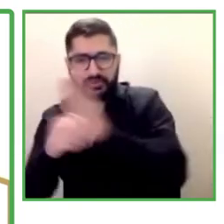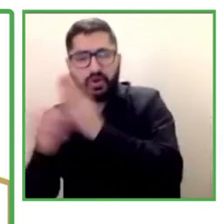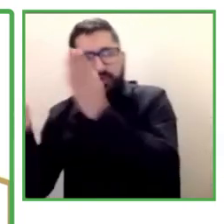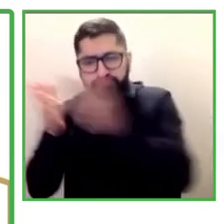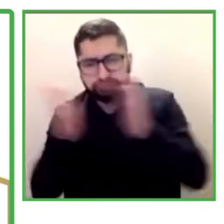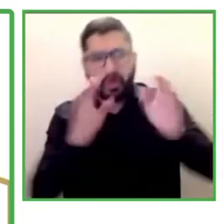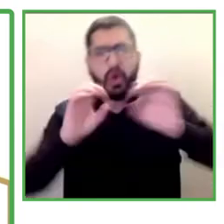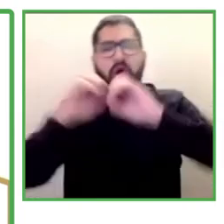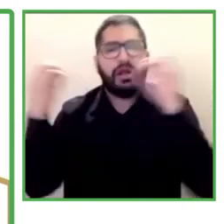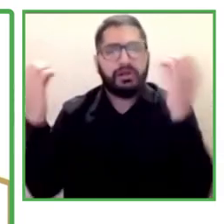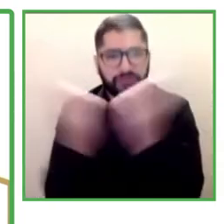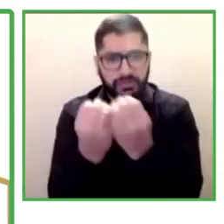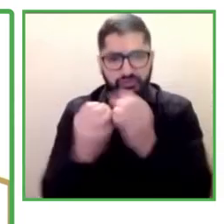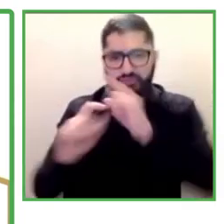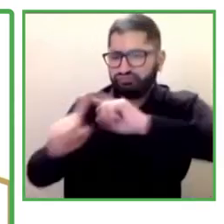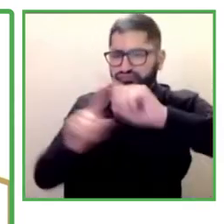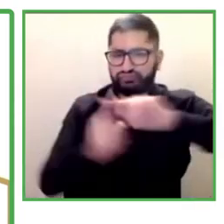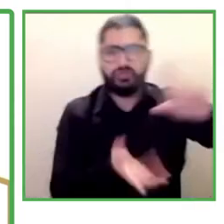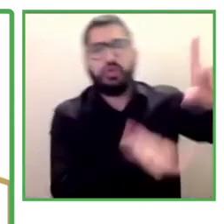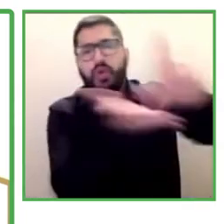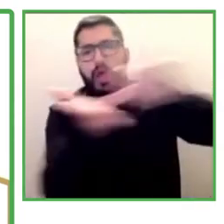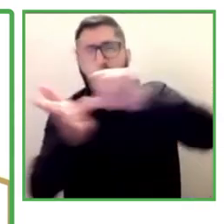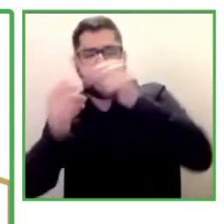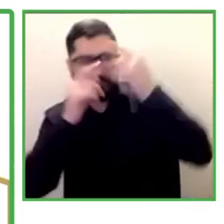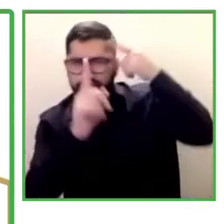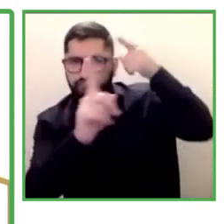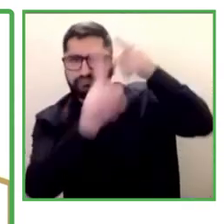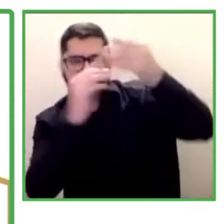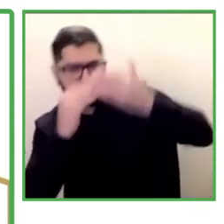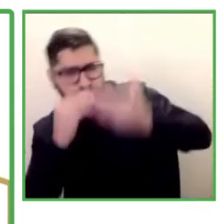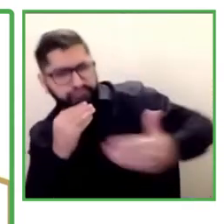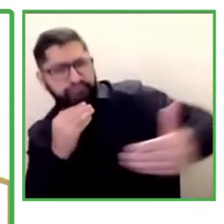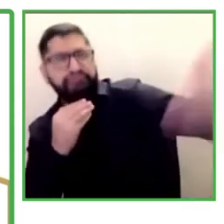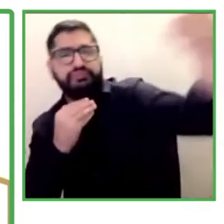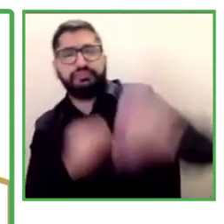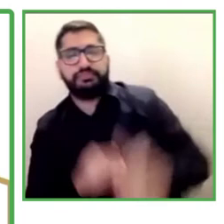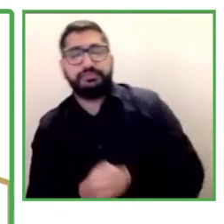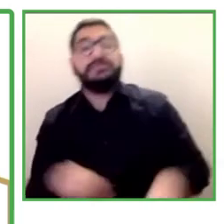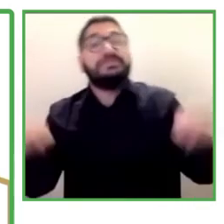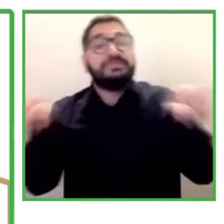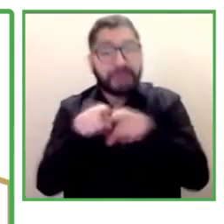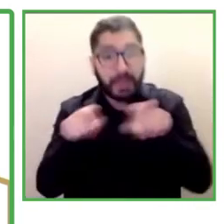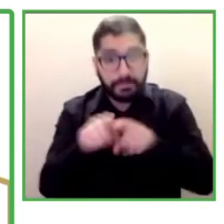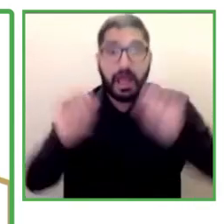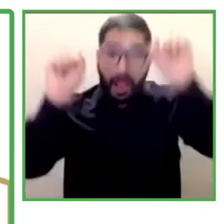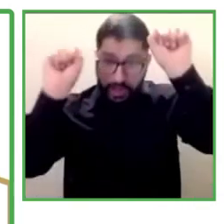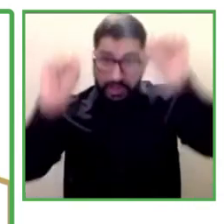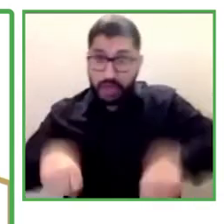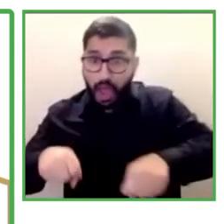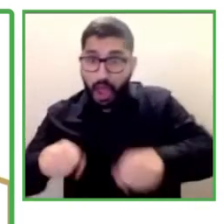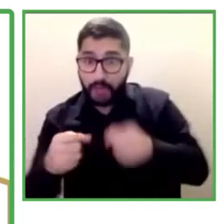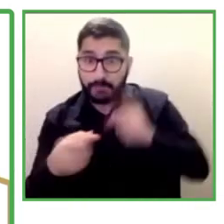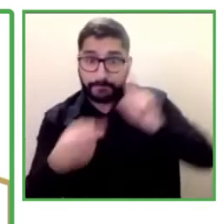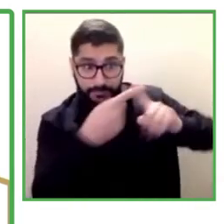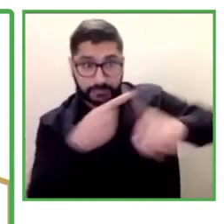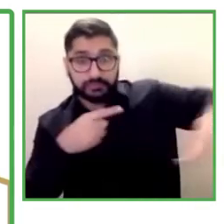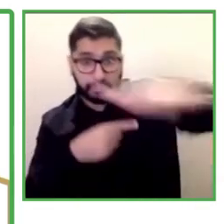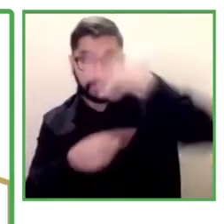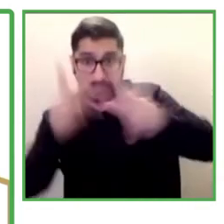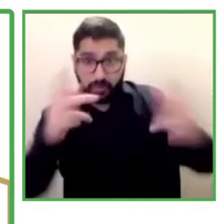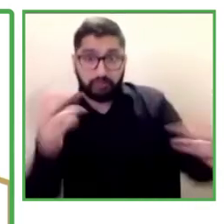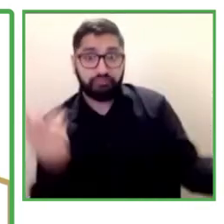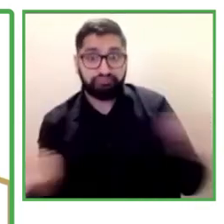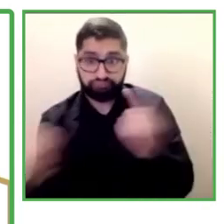in farther away places that, with virtuality, it allowed for us to participate.